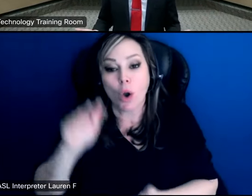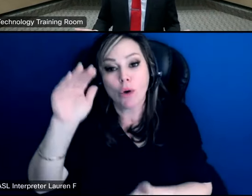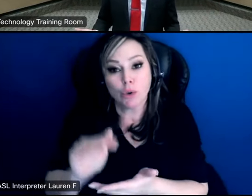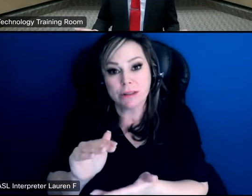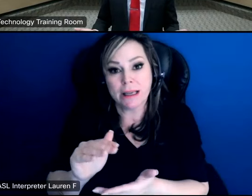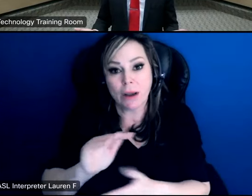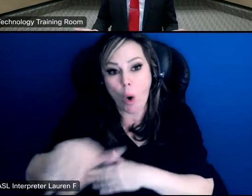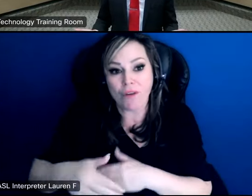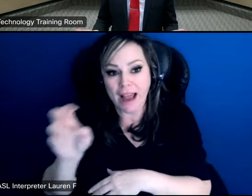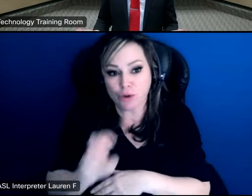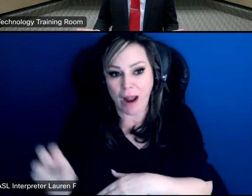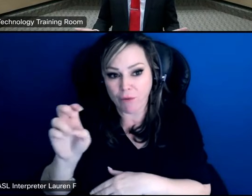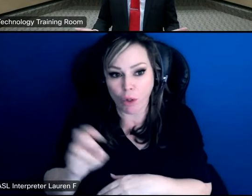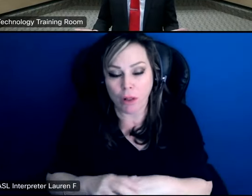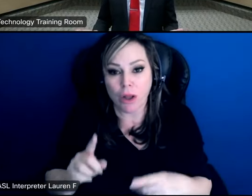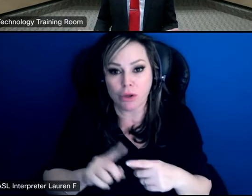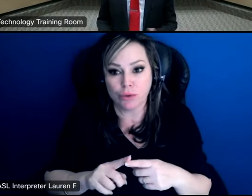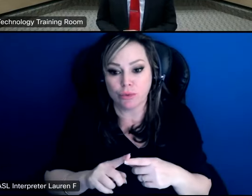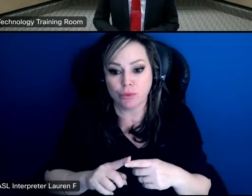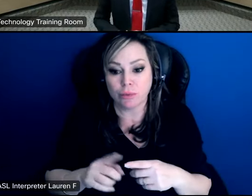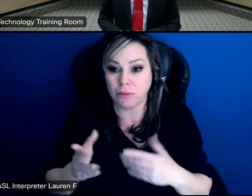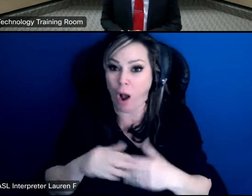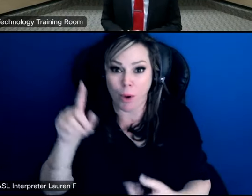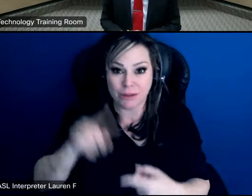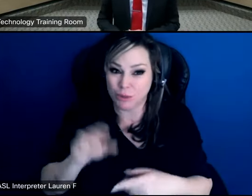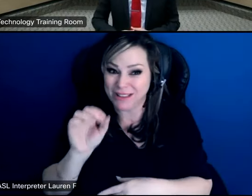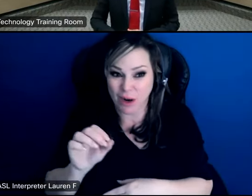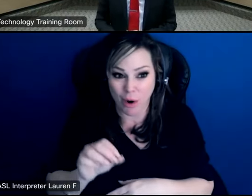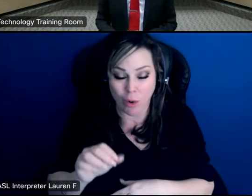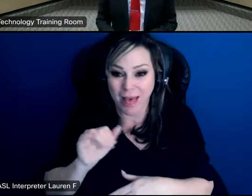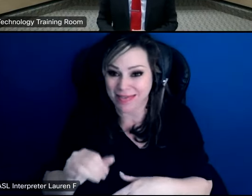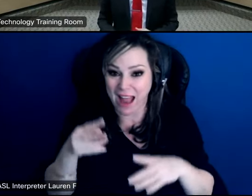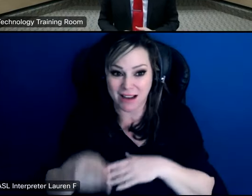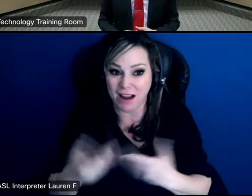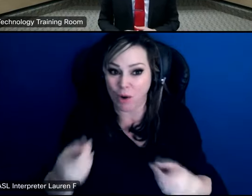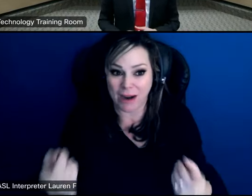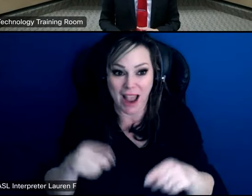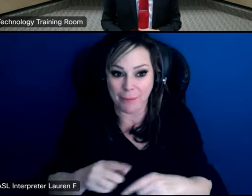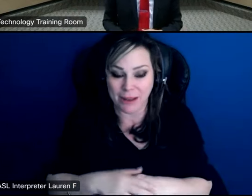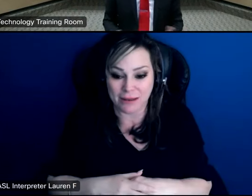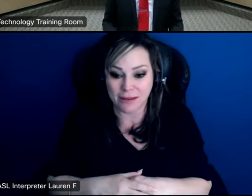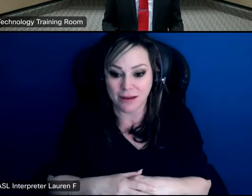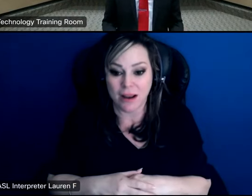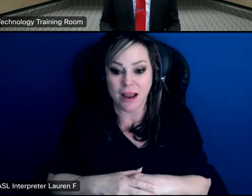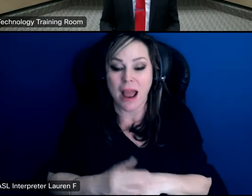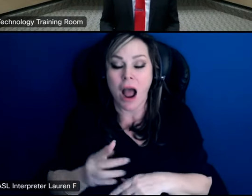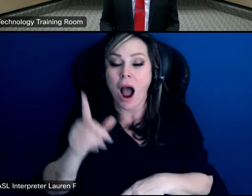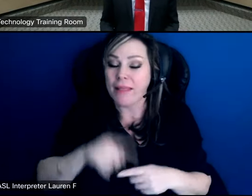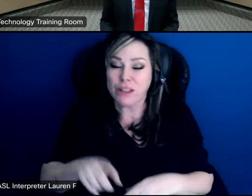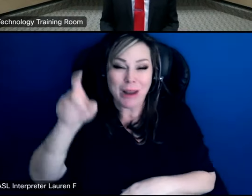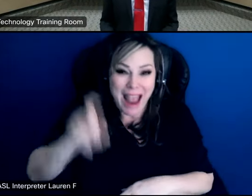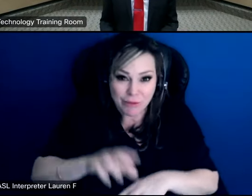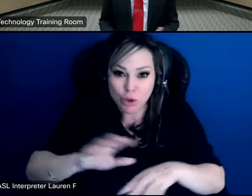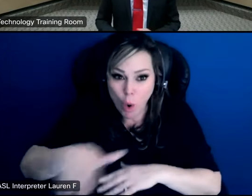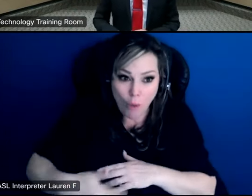overnight travel um to almost nothing we've went ahead and initiated that unless it's something that we absolutely have to be a part of we're not doing overnight